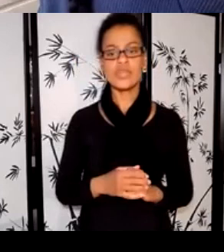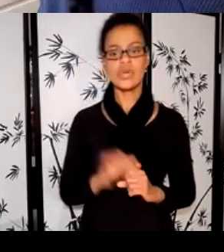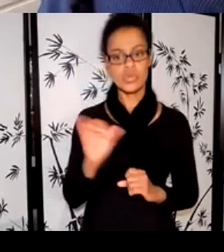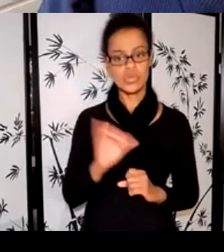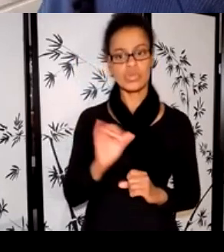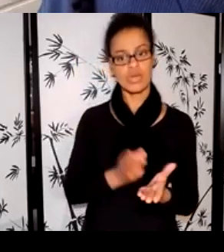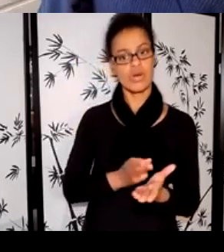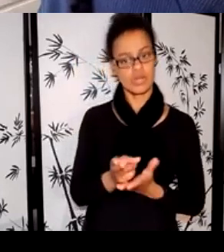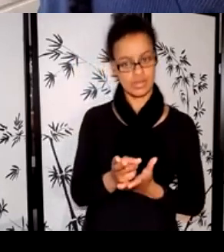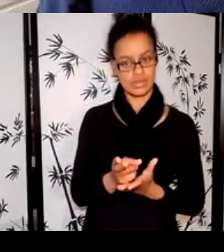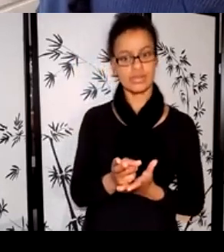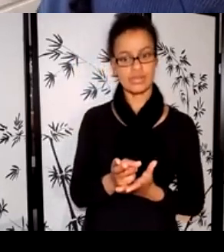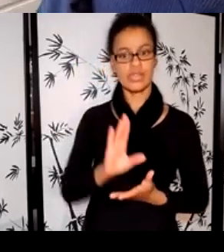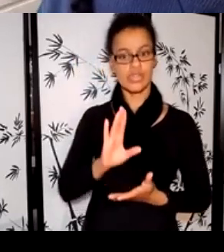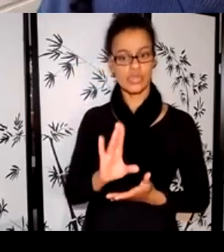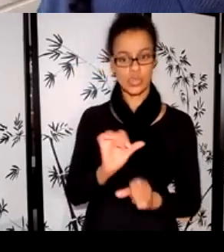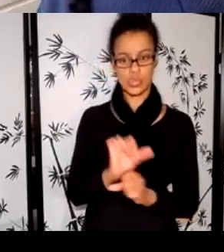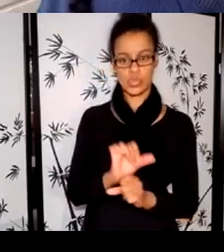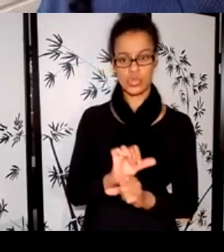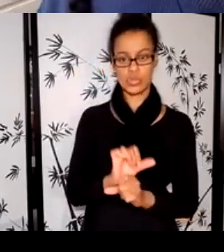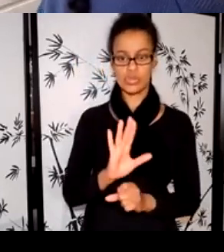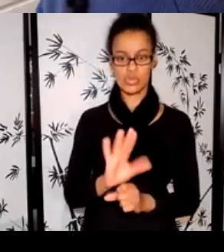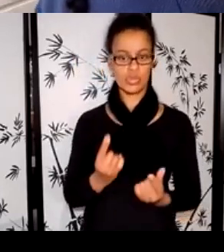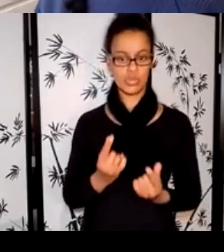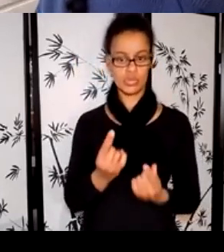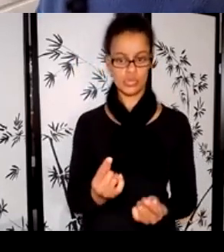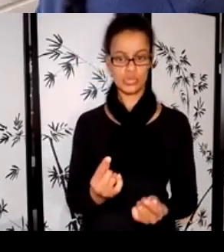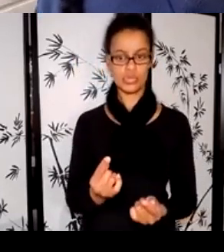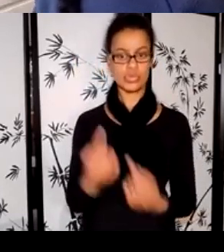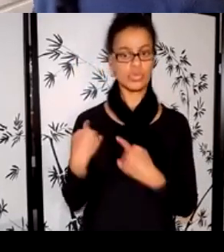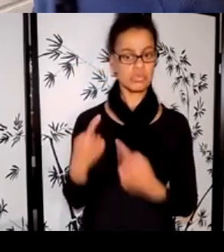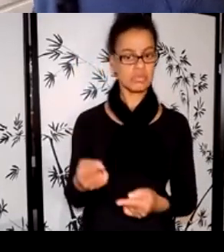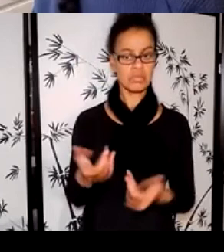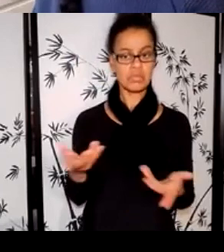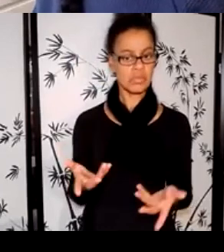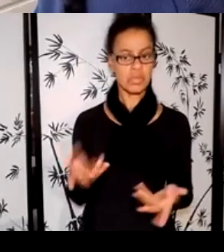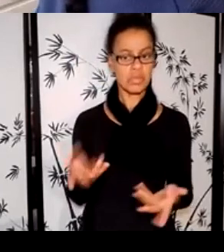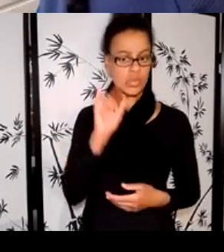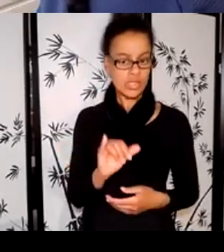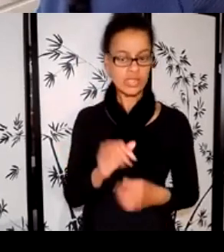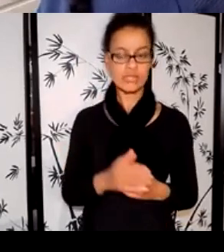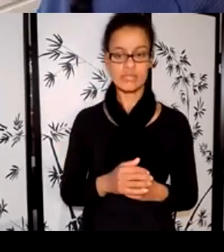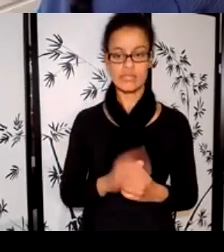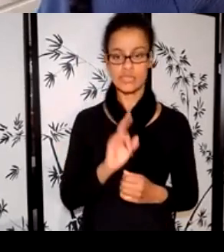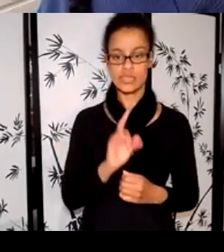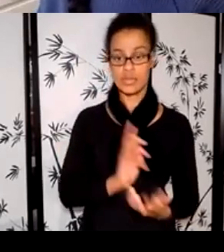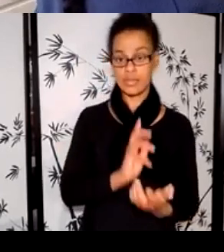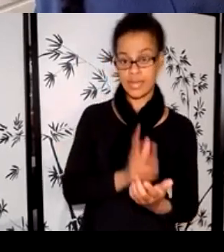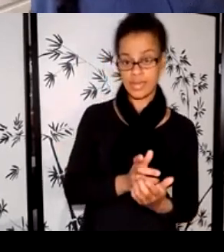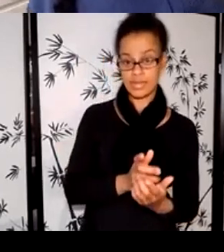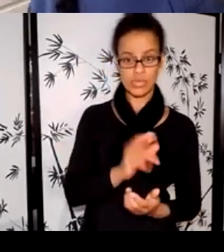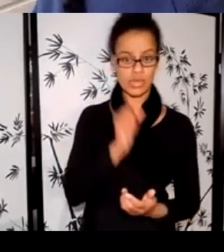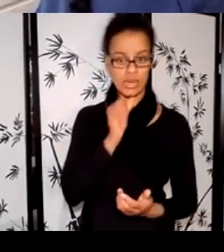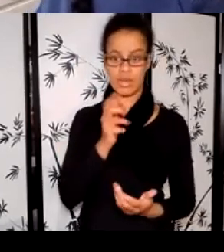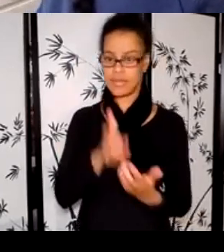practice and career, where and how you fit in or don't fit in to an artistic community or discipline, and